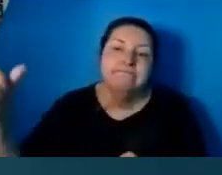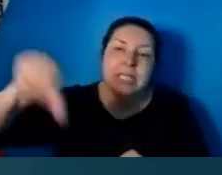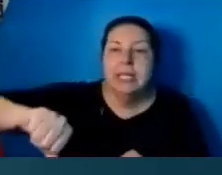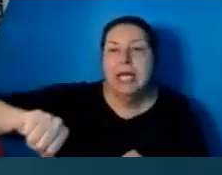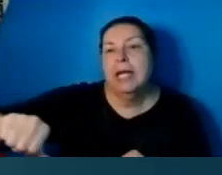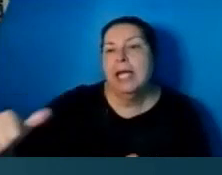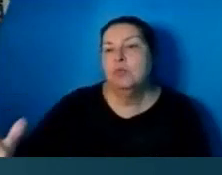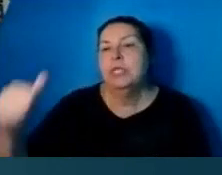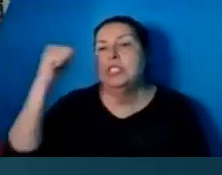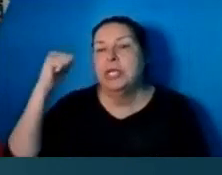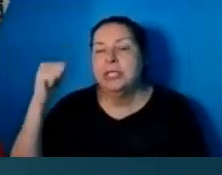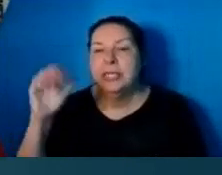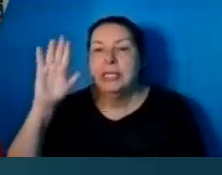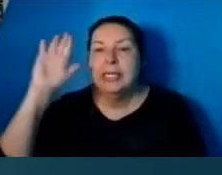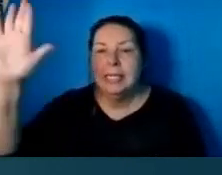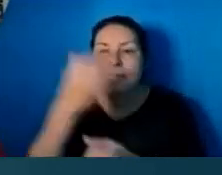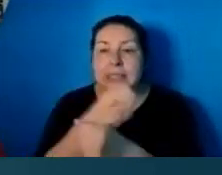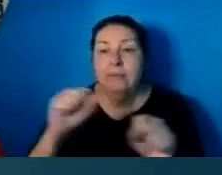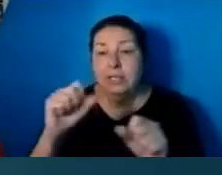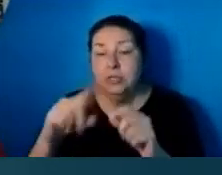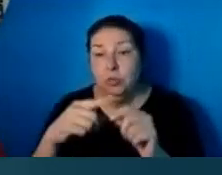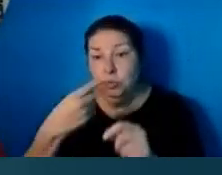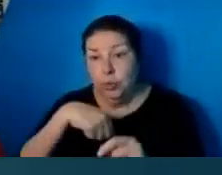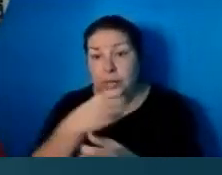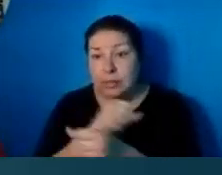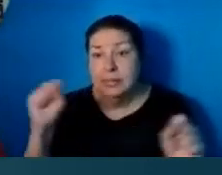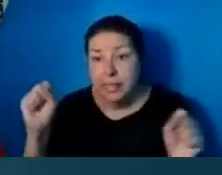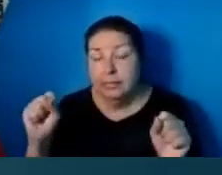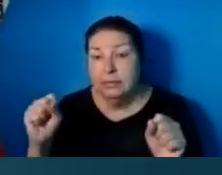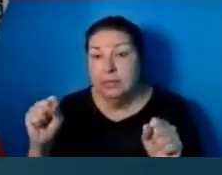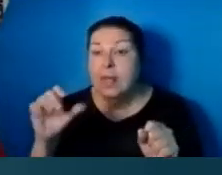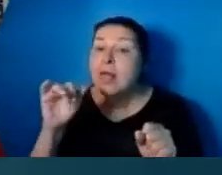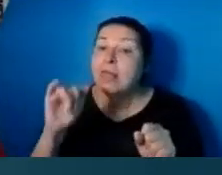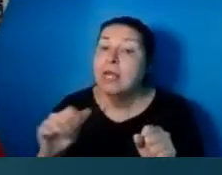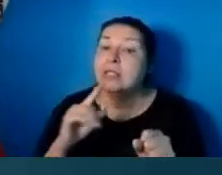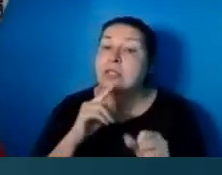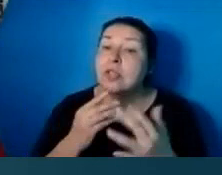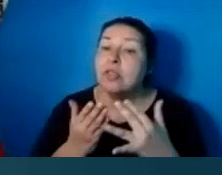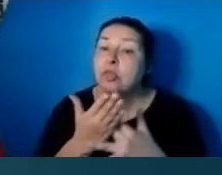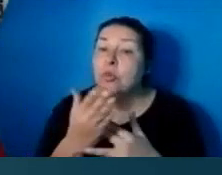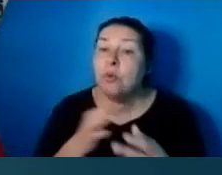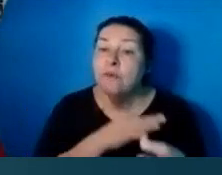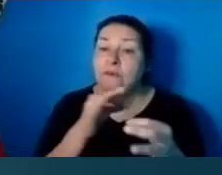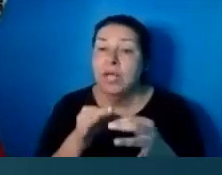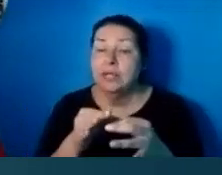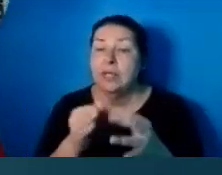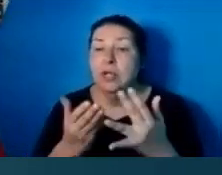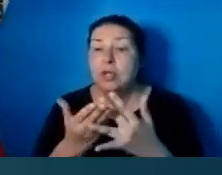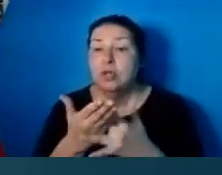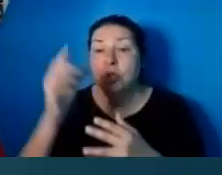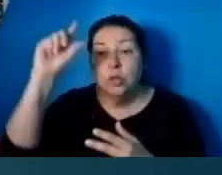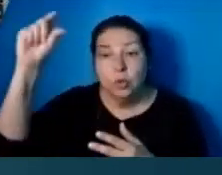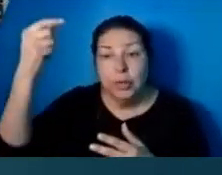are saved, that is, it's through faith, by grace alone.